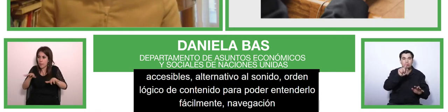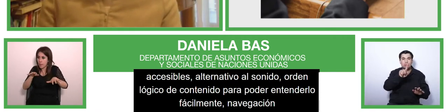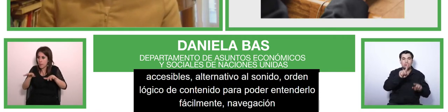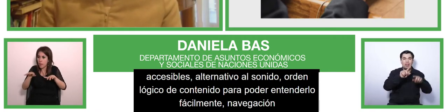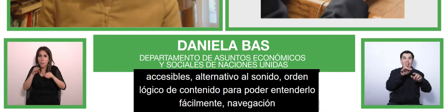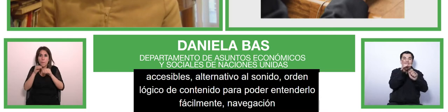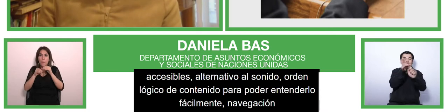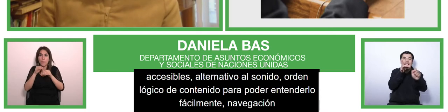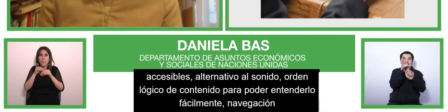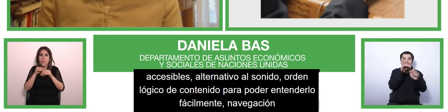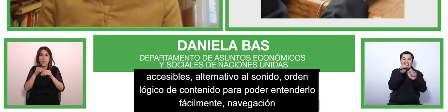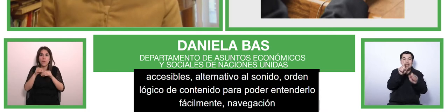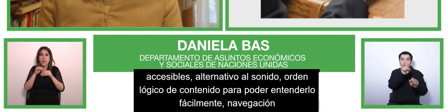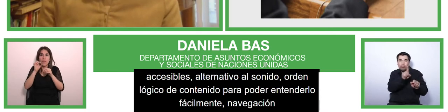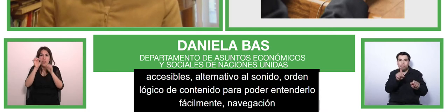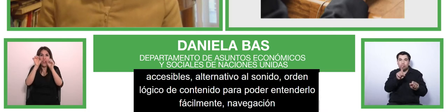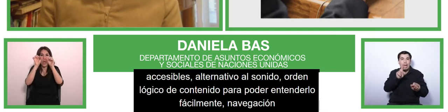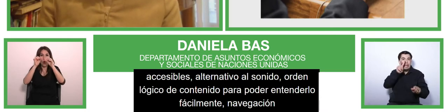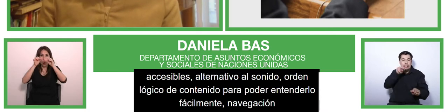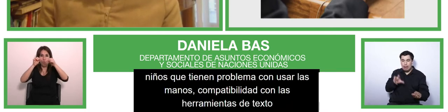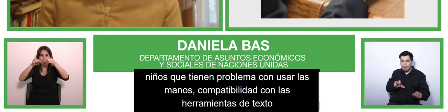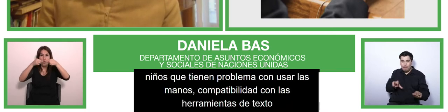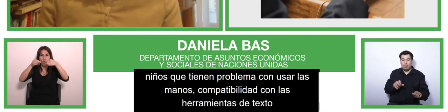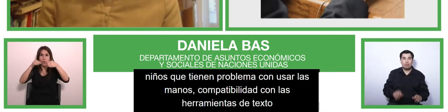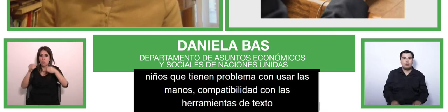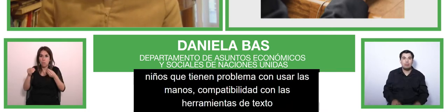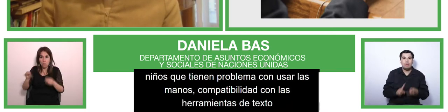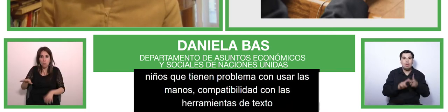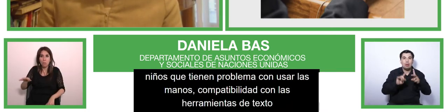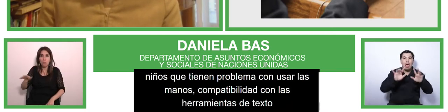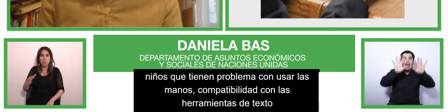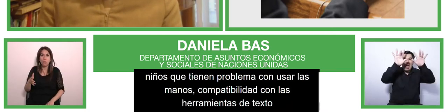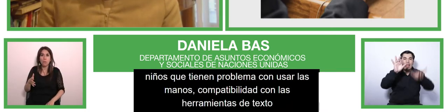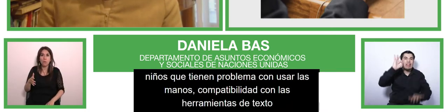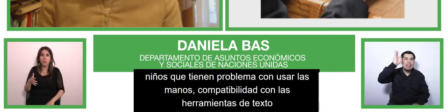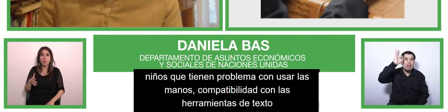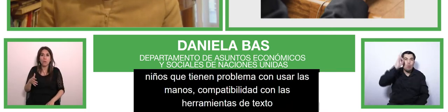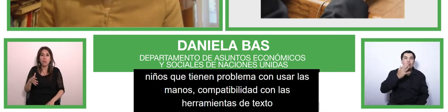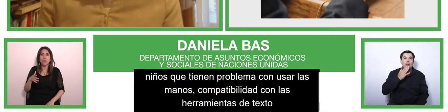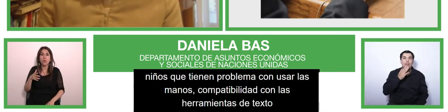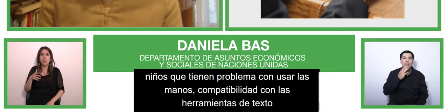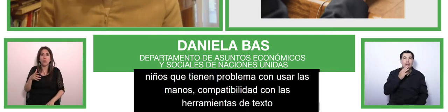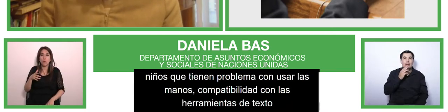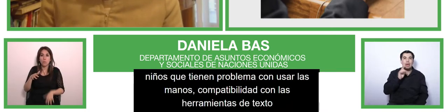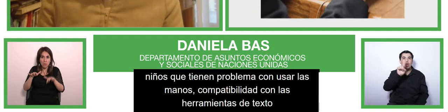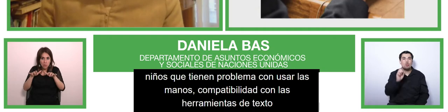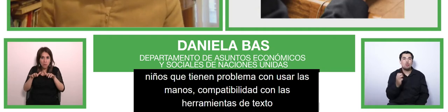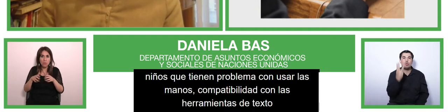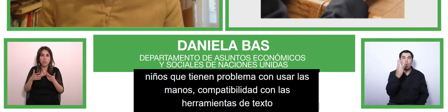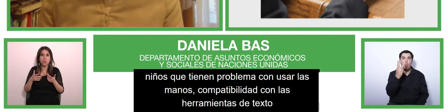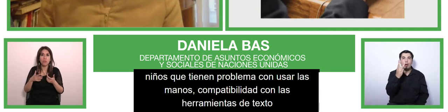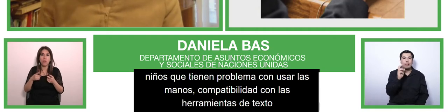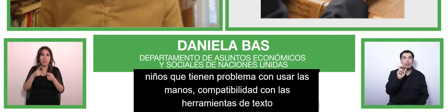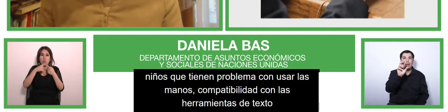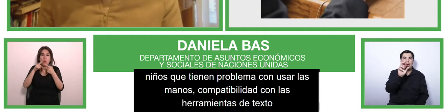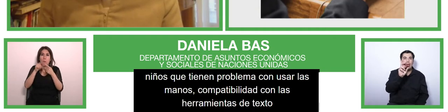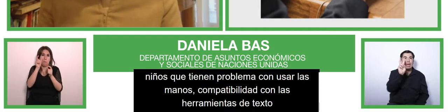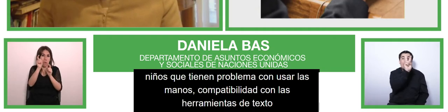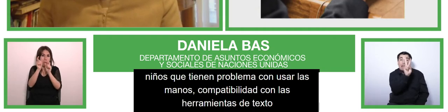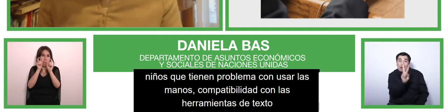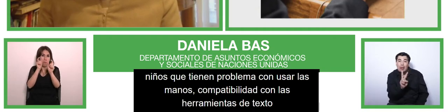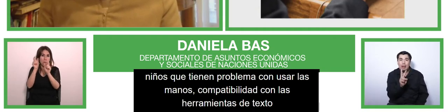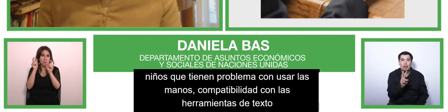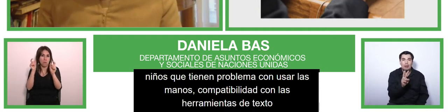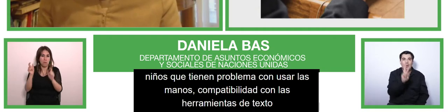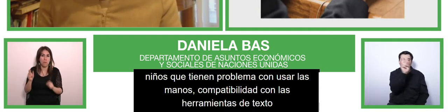softwares and the time limit extensions for responses that have time limits and